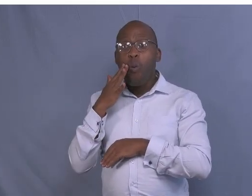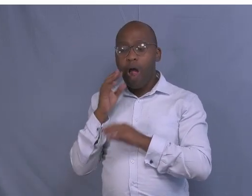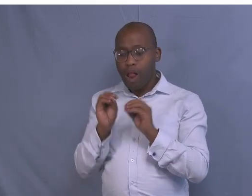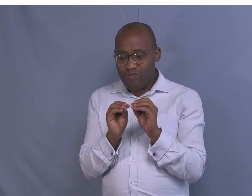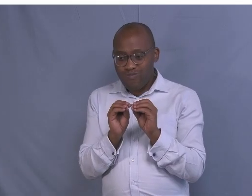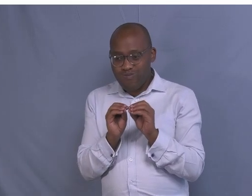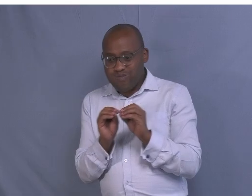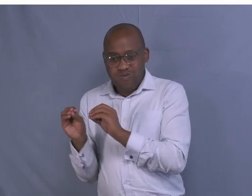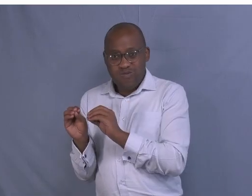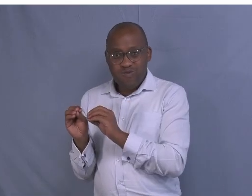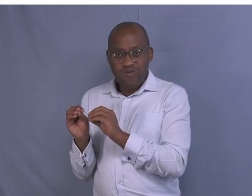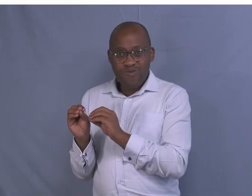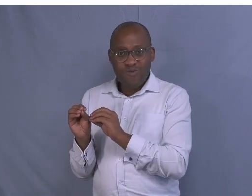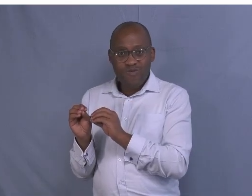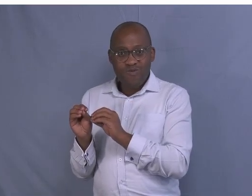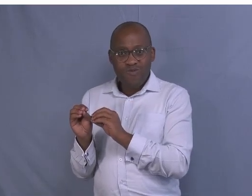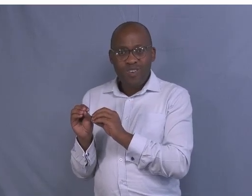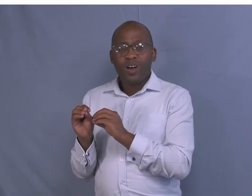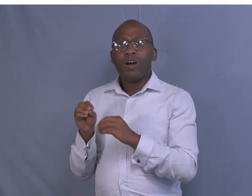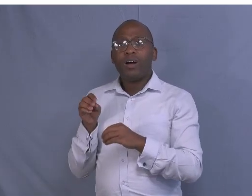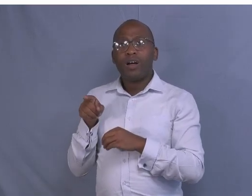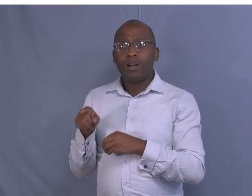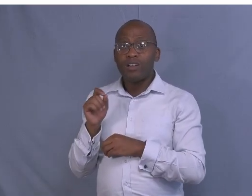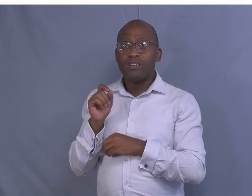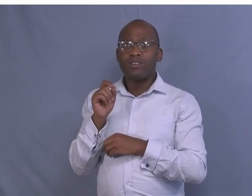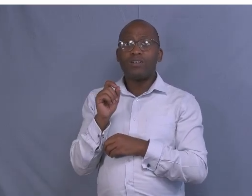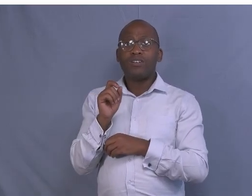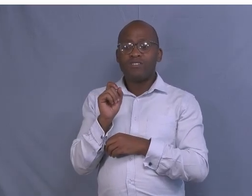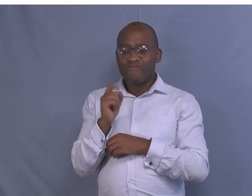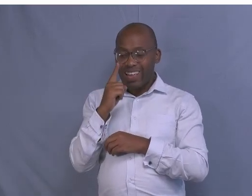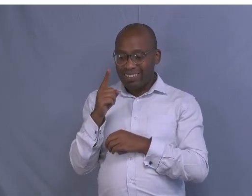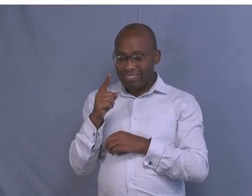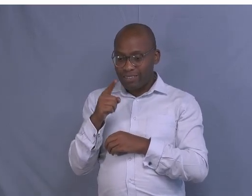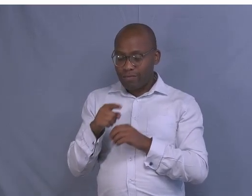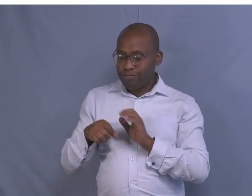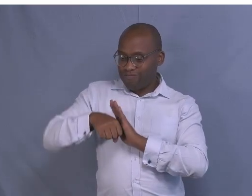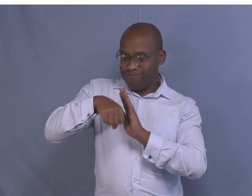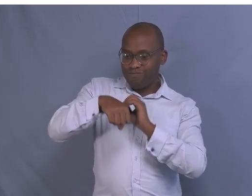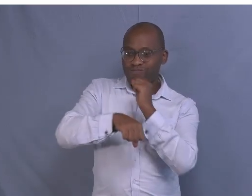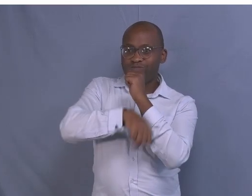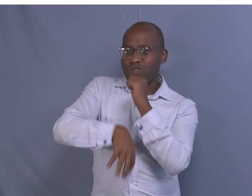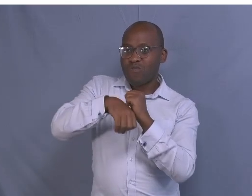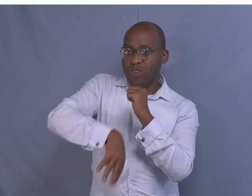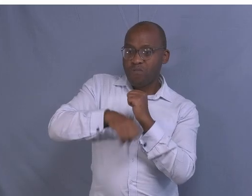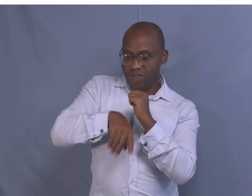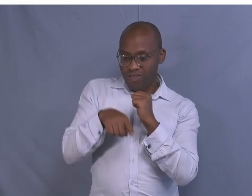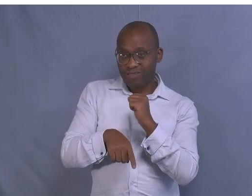they normally release feces for the first camp. They go to the next one.